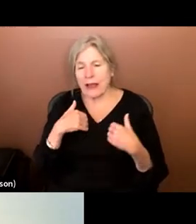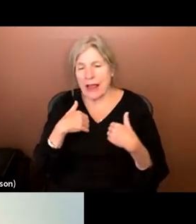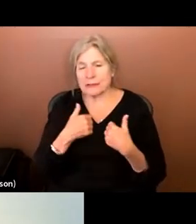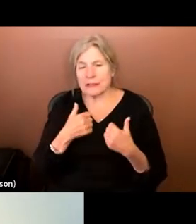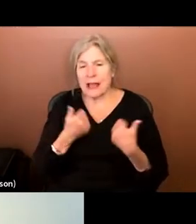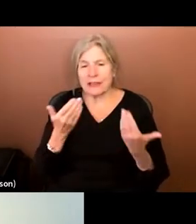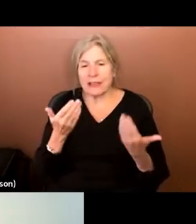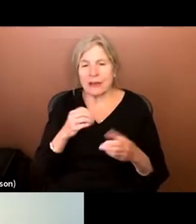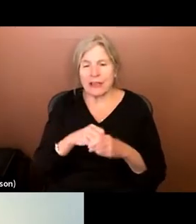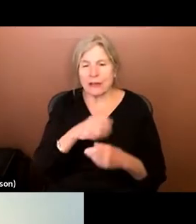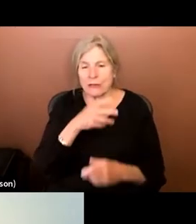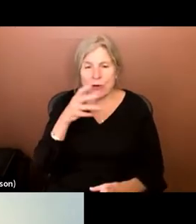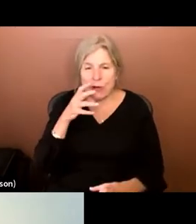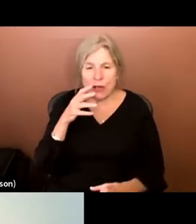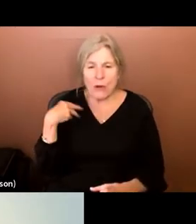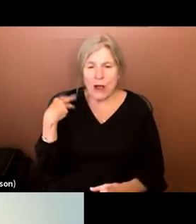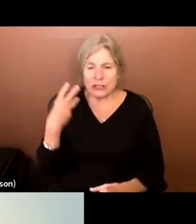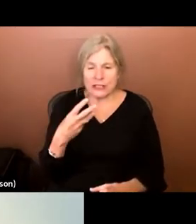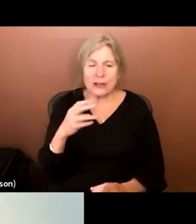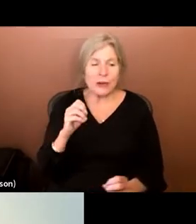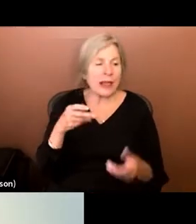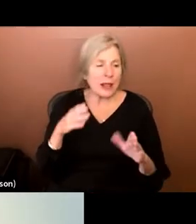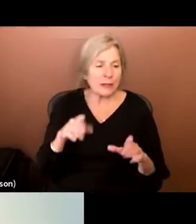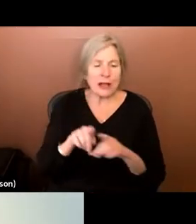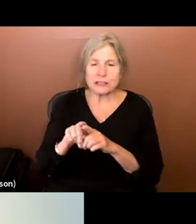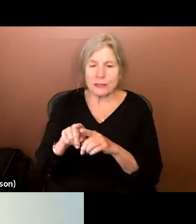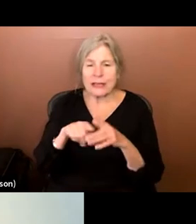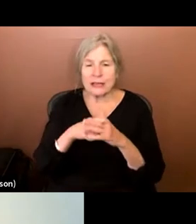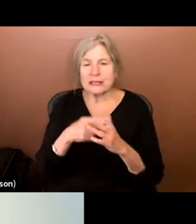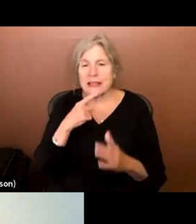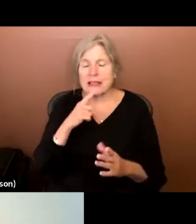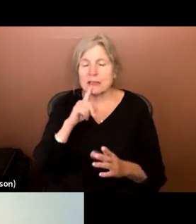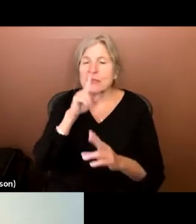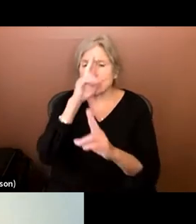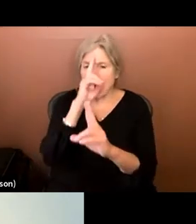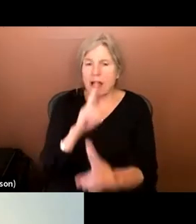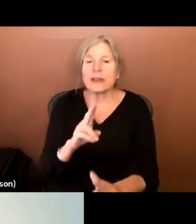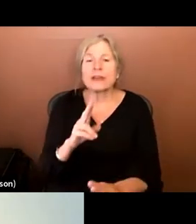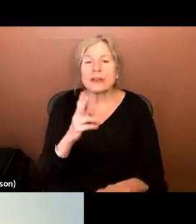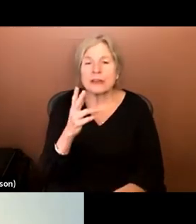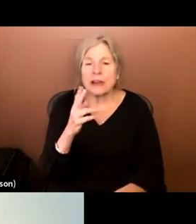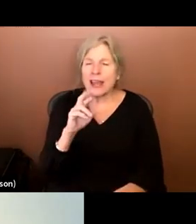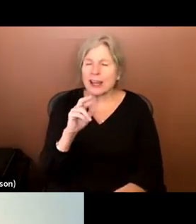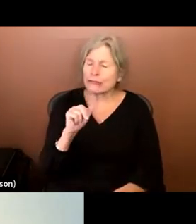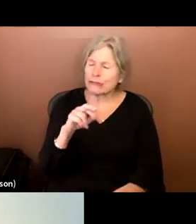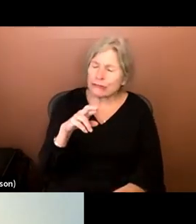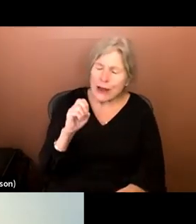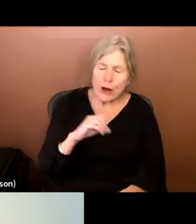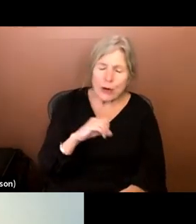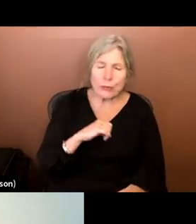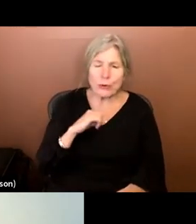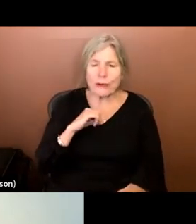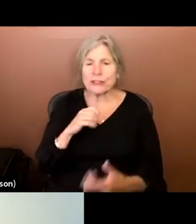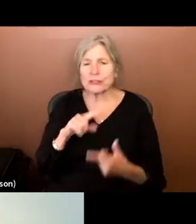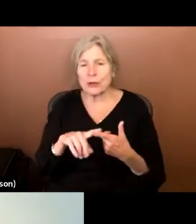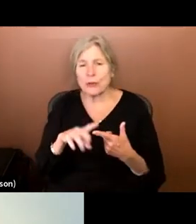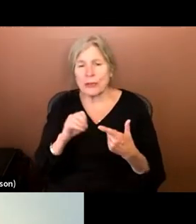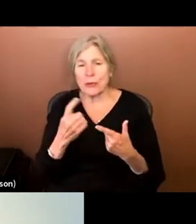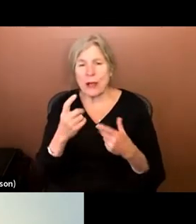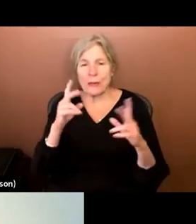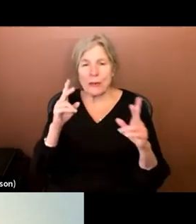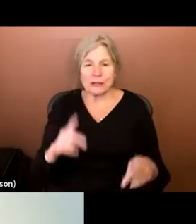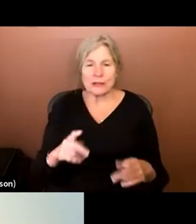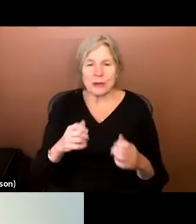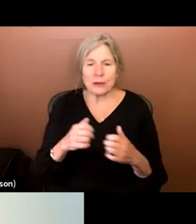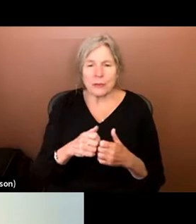So, let me also begin by saying that it is such an honor and such a rare privilege for me to be the one person